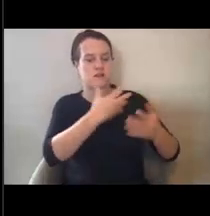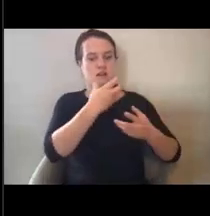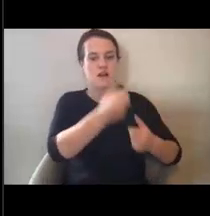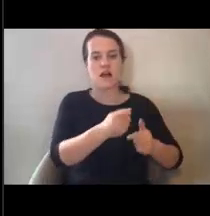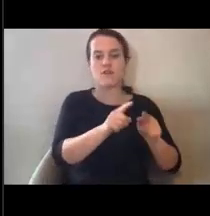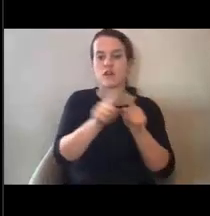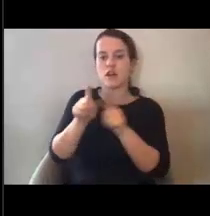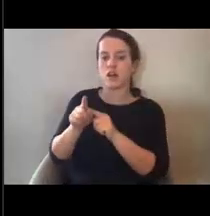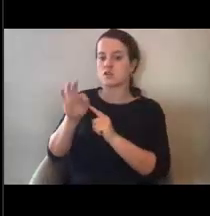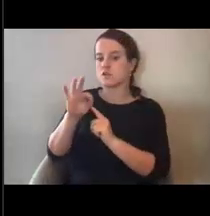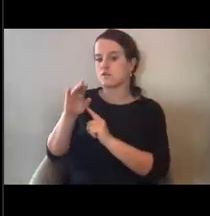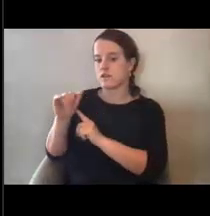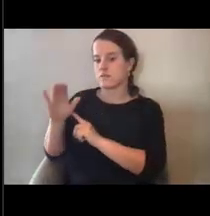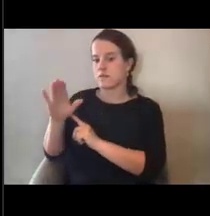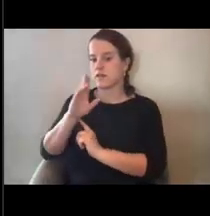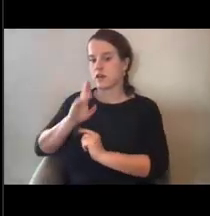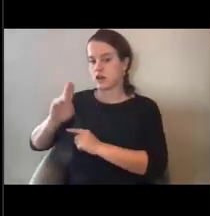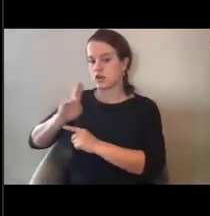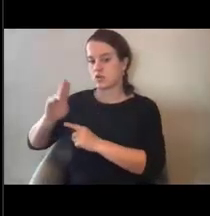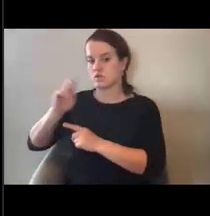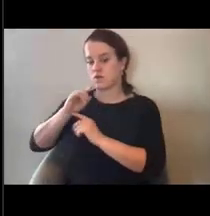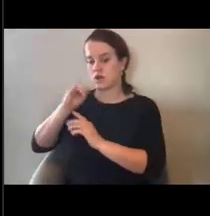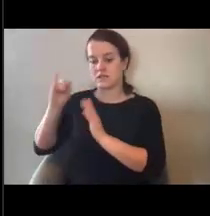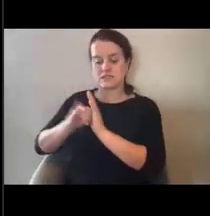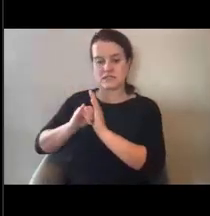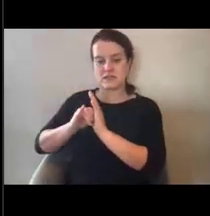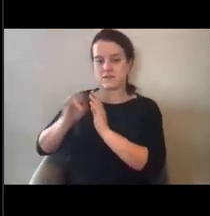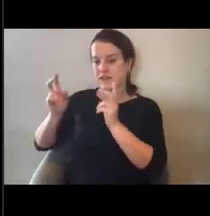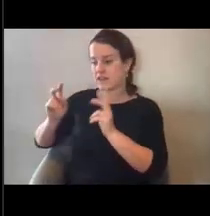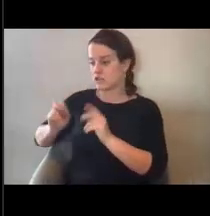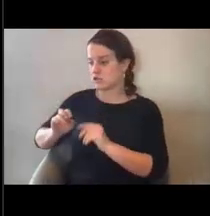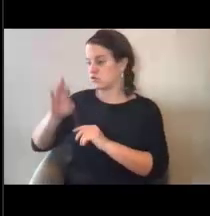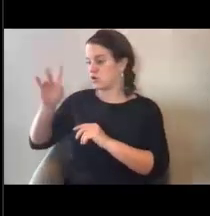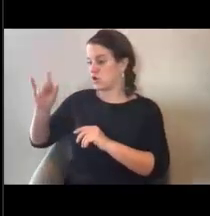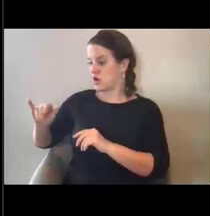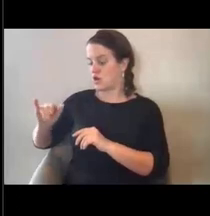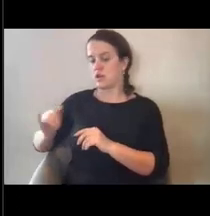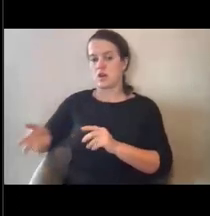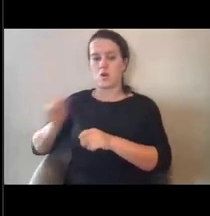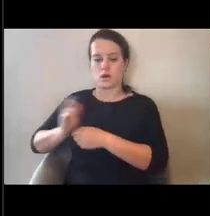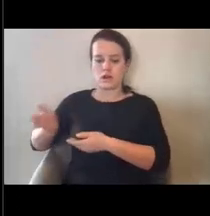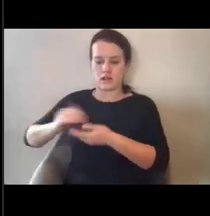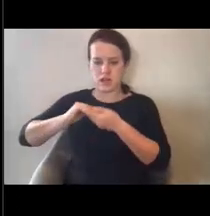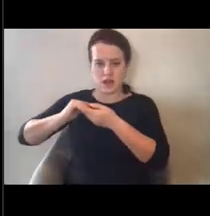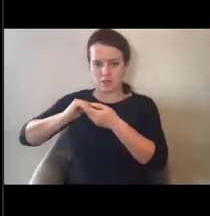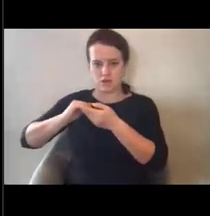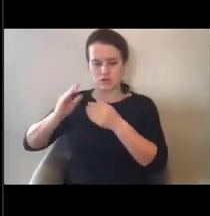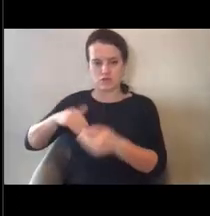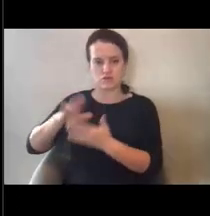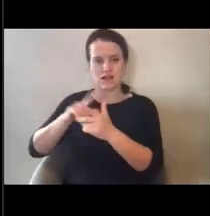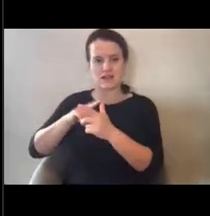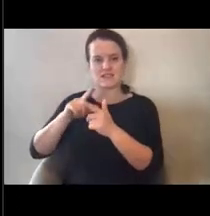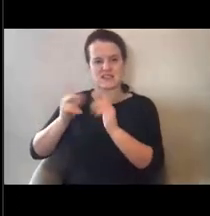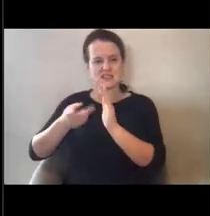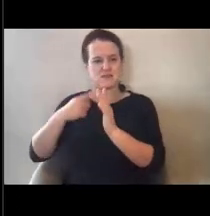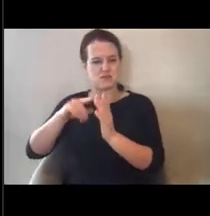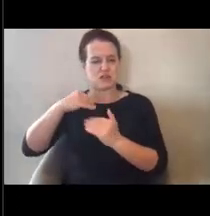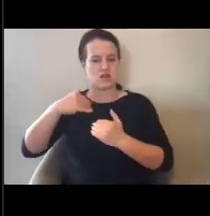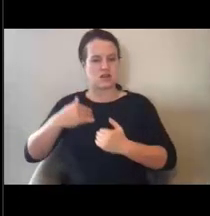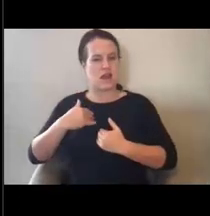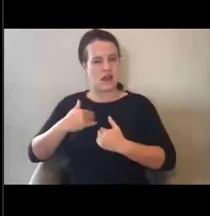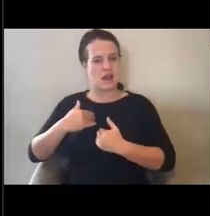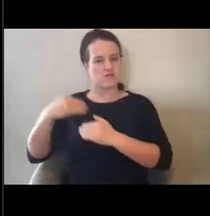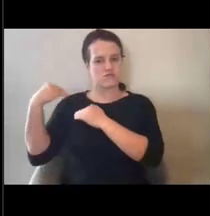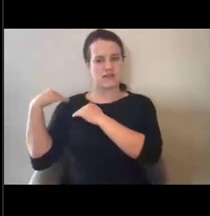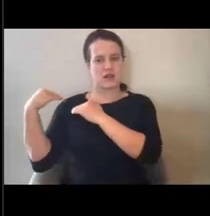to identify potential issues early, work collaboratively to address them, and ensure accountability. Next slide, please.